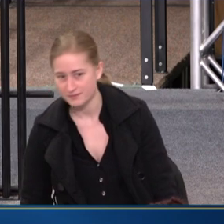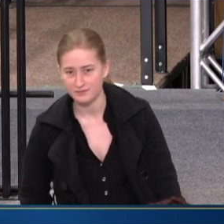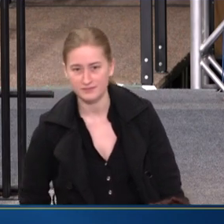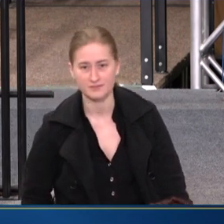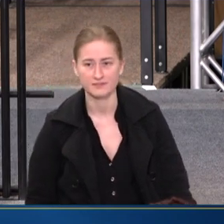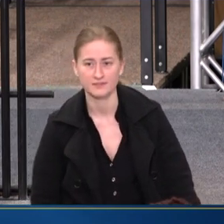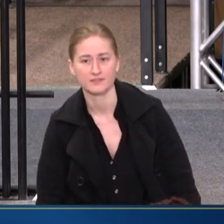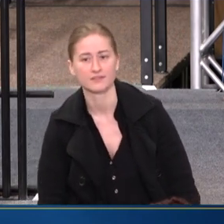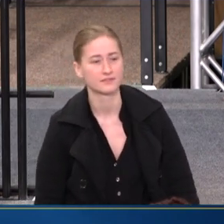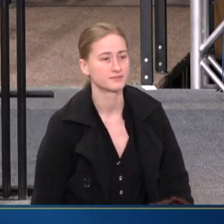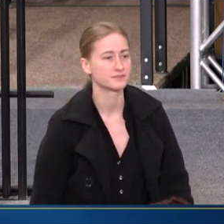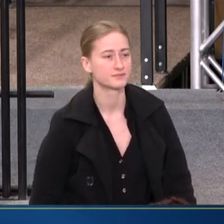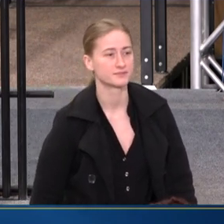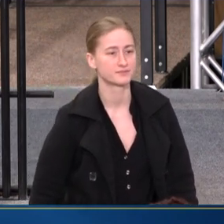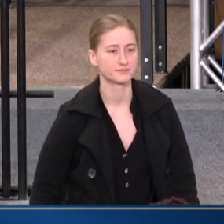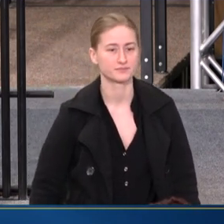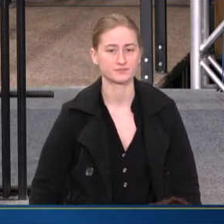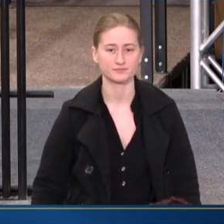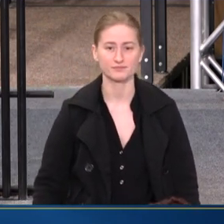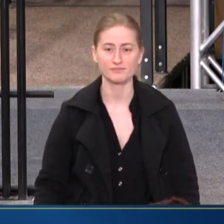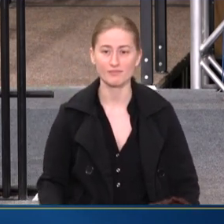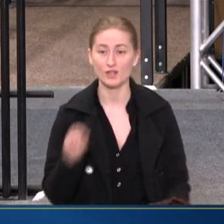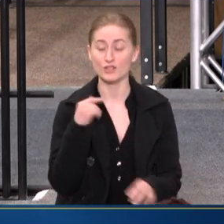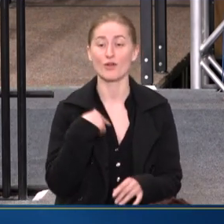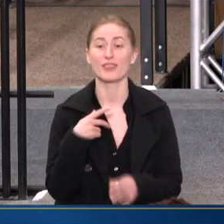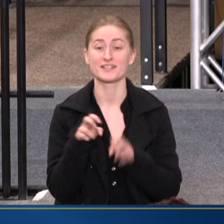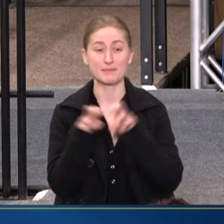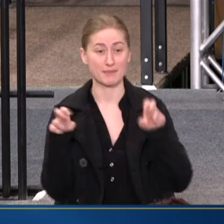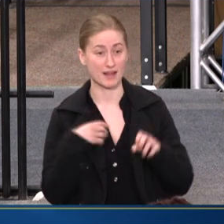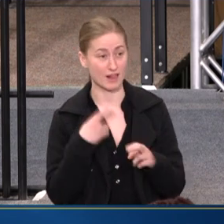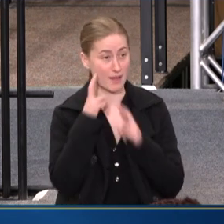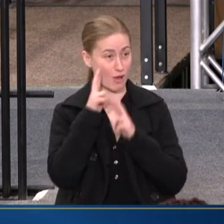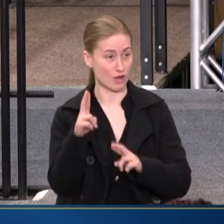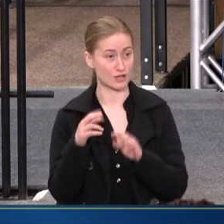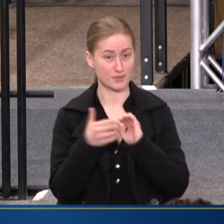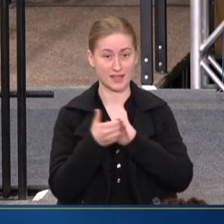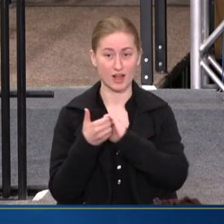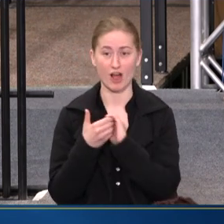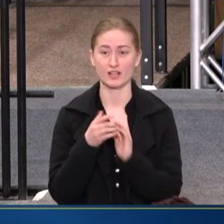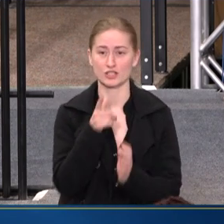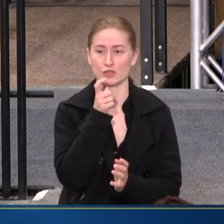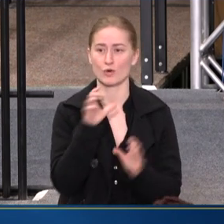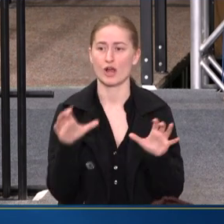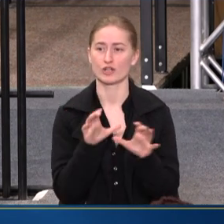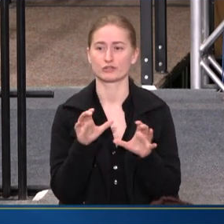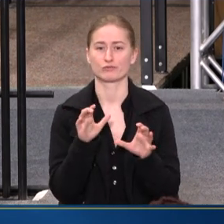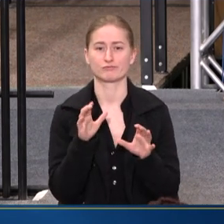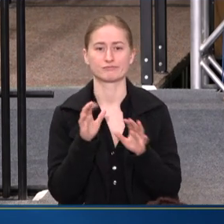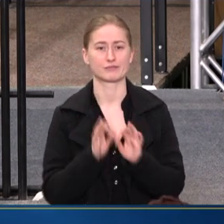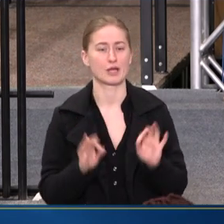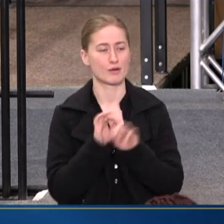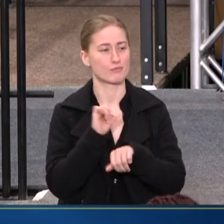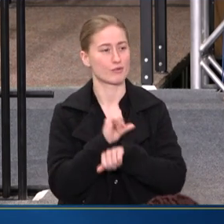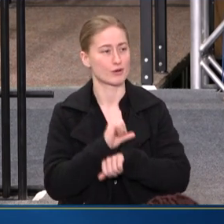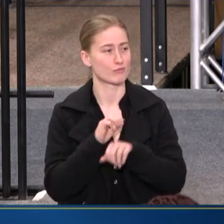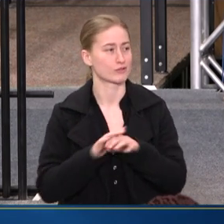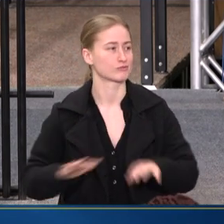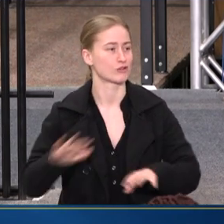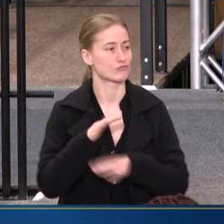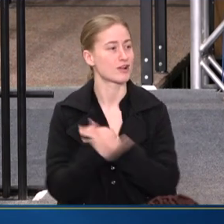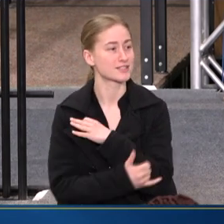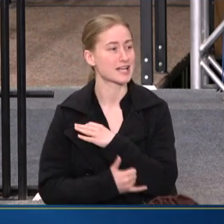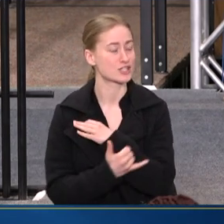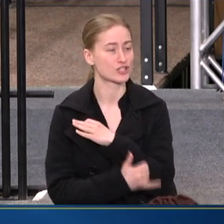SO THIS PANEL, I'M VERY HONORED TO BE WITH COLLEAGUES WHO ARE DOING SUCH IMPORTANT WORK ACROSS THE COUNTRY.